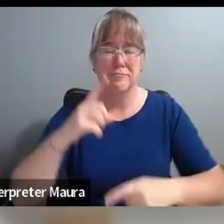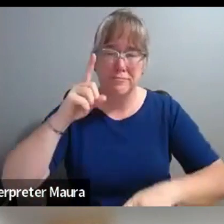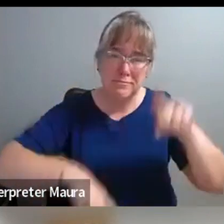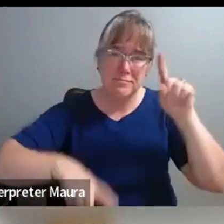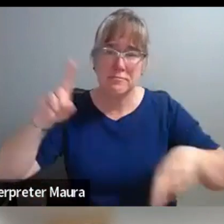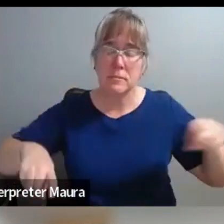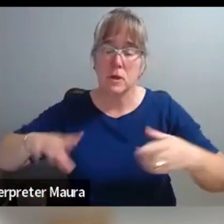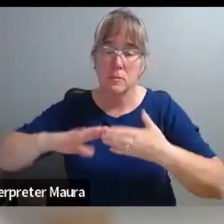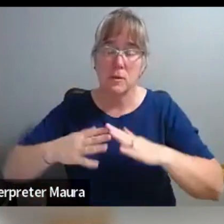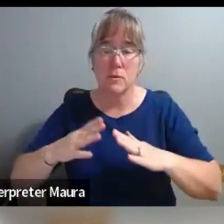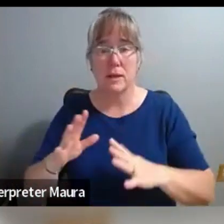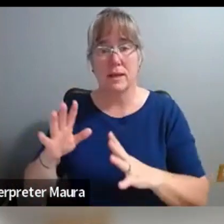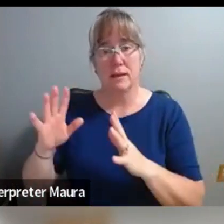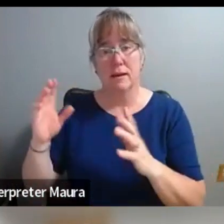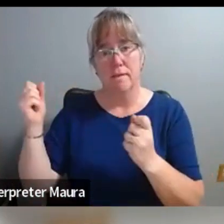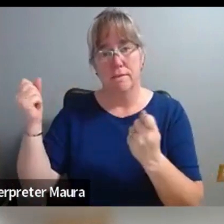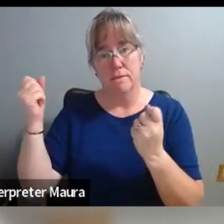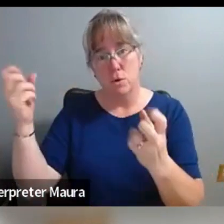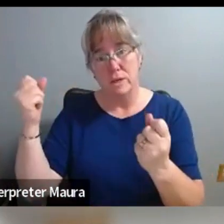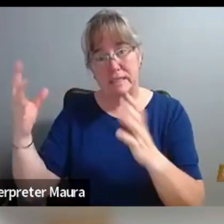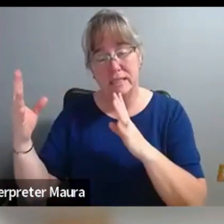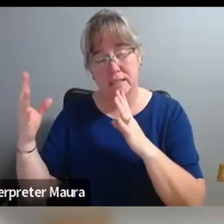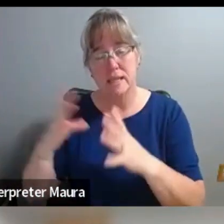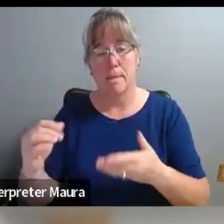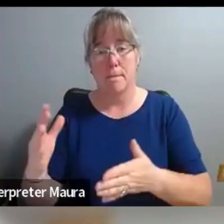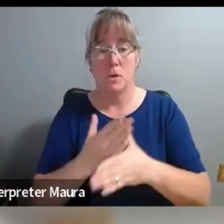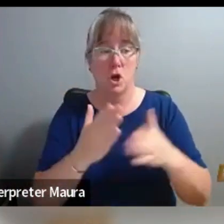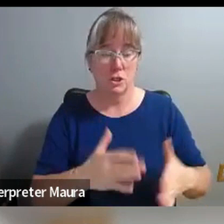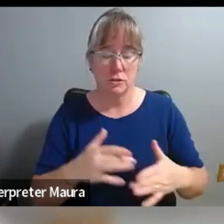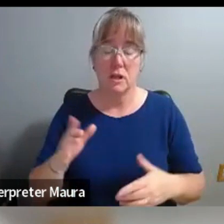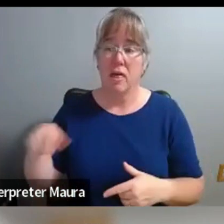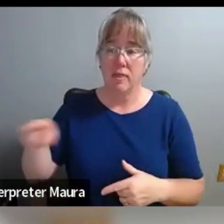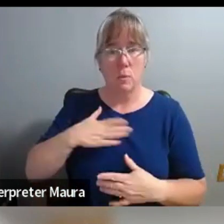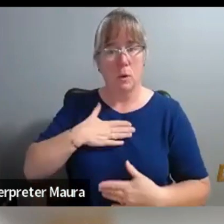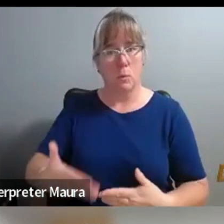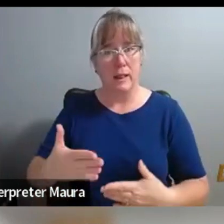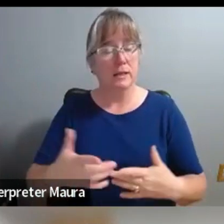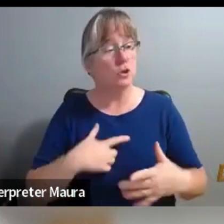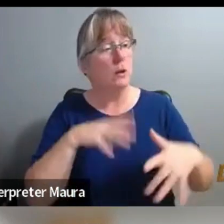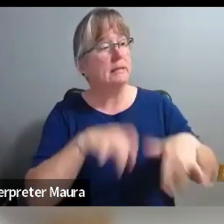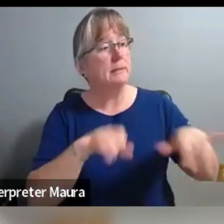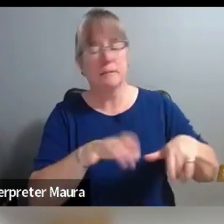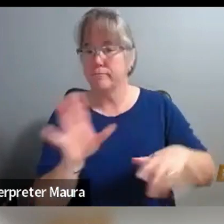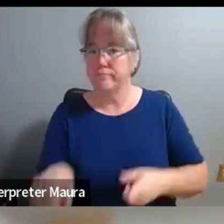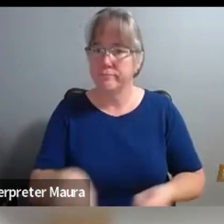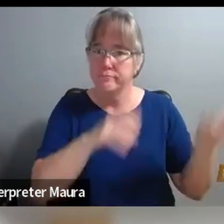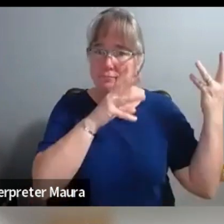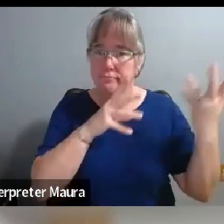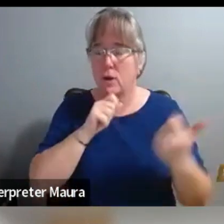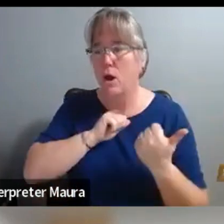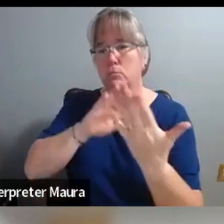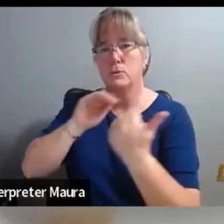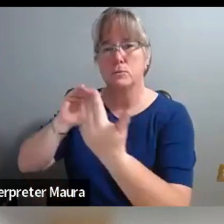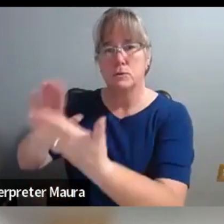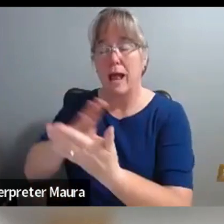and partners, their willingness to break out of expected modes, and the specific self-reflection on representations of